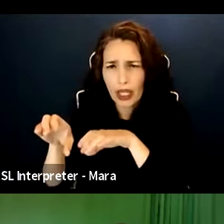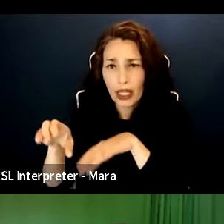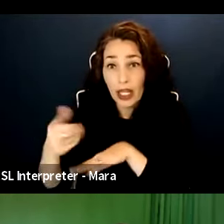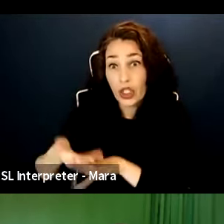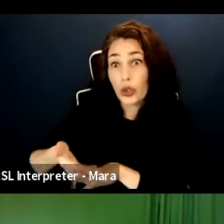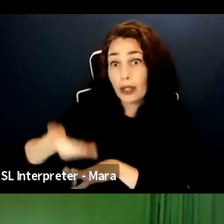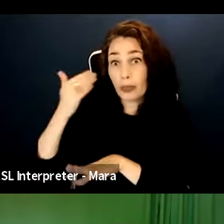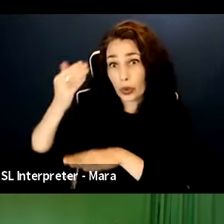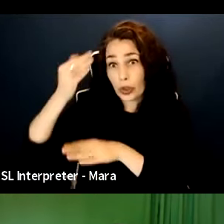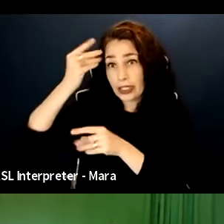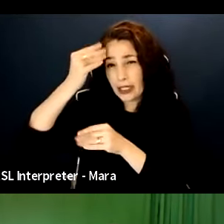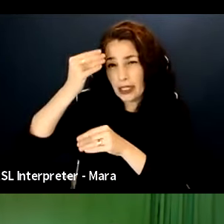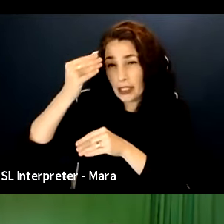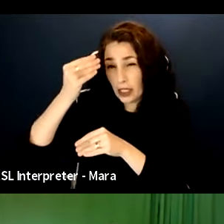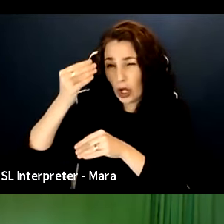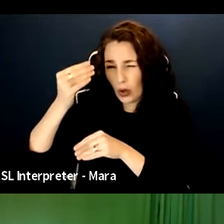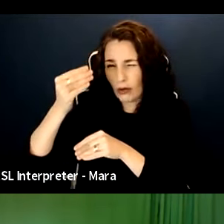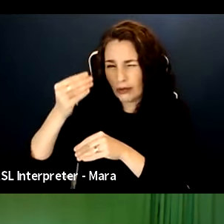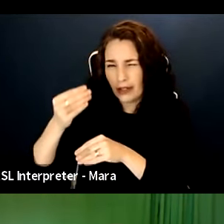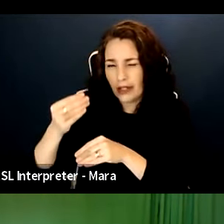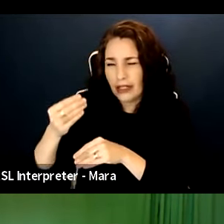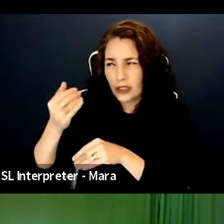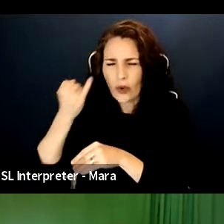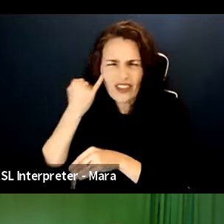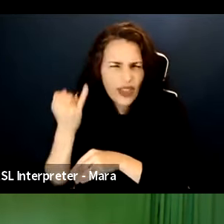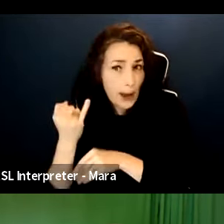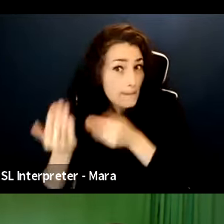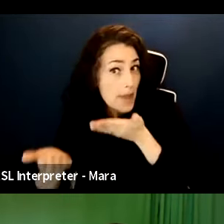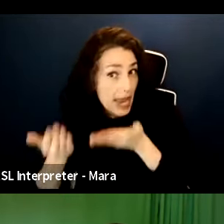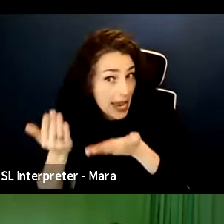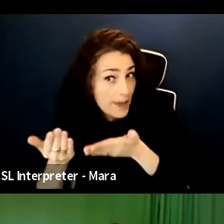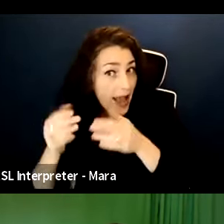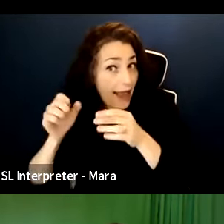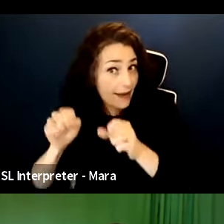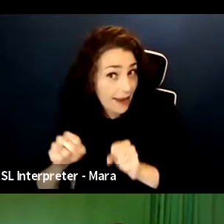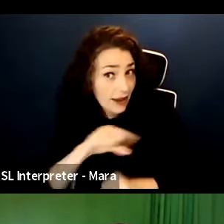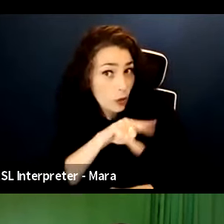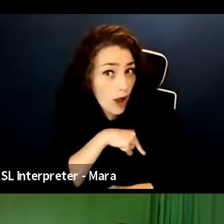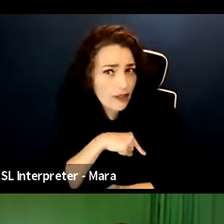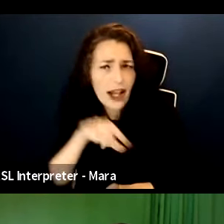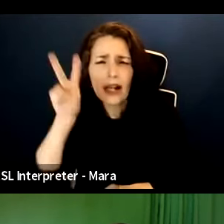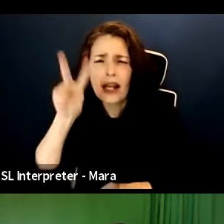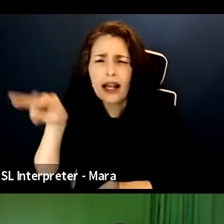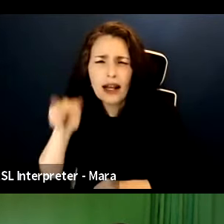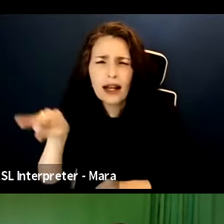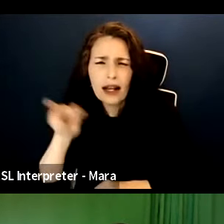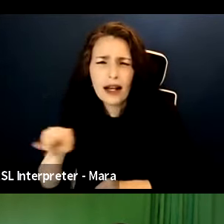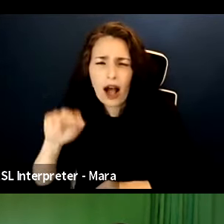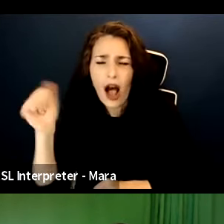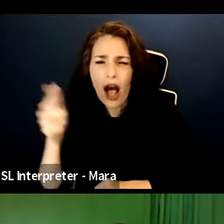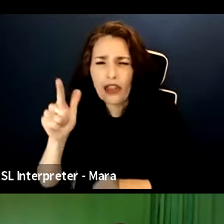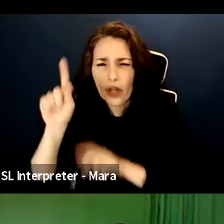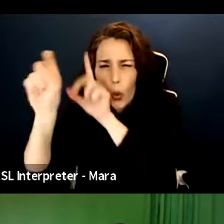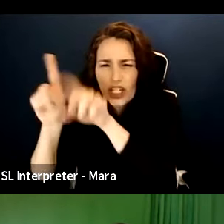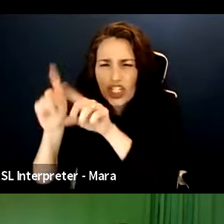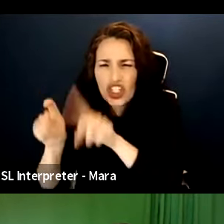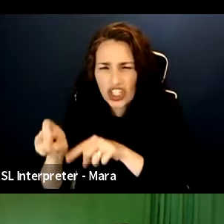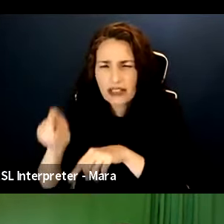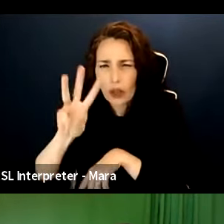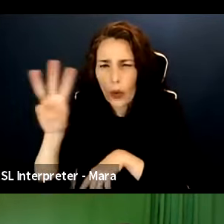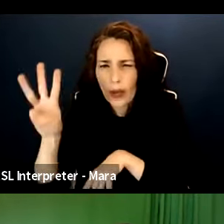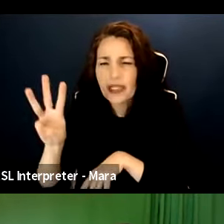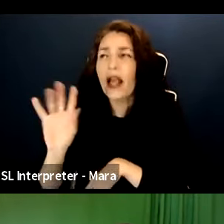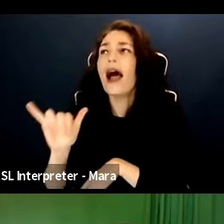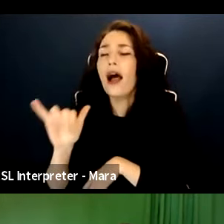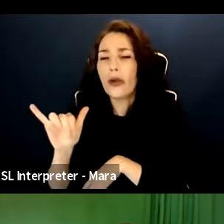the agreement, but you can go through those screening questions. If you think you may or may not qualify, take a look at it, and it will give you a good sense of should